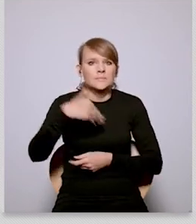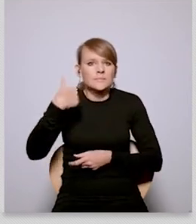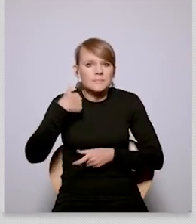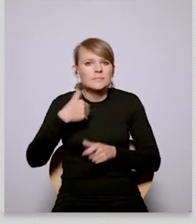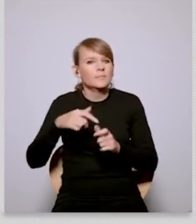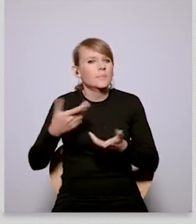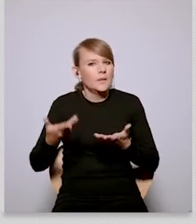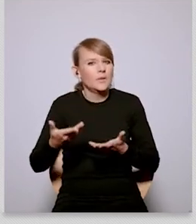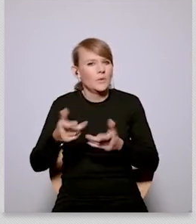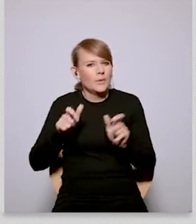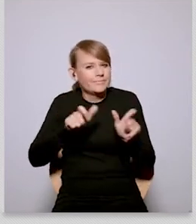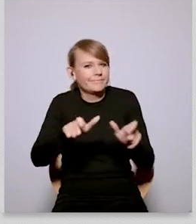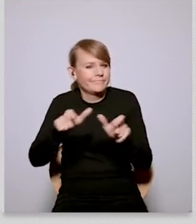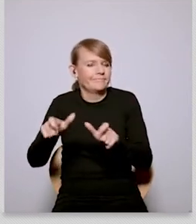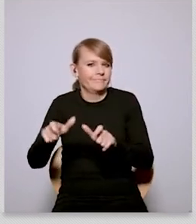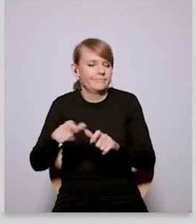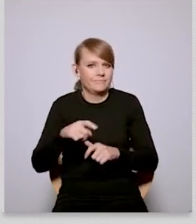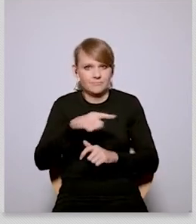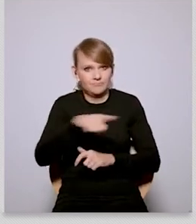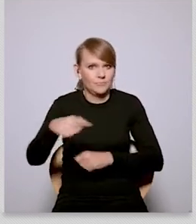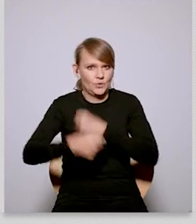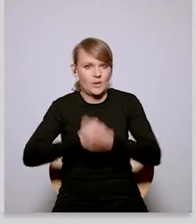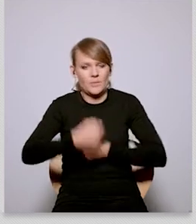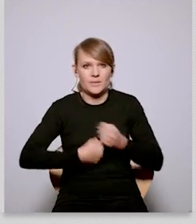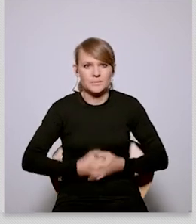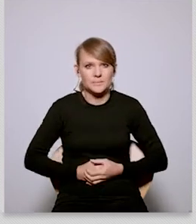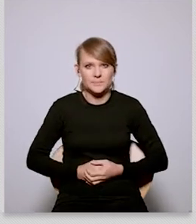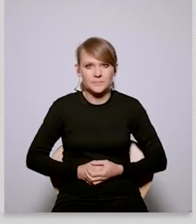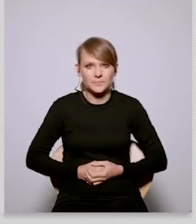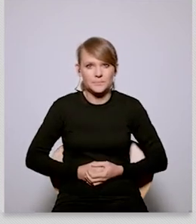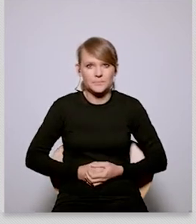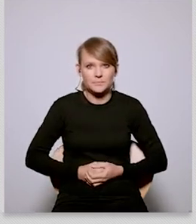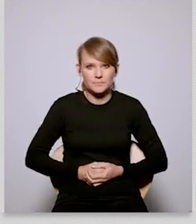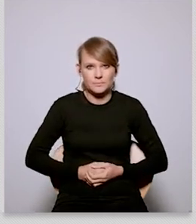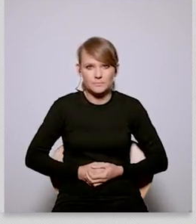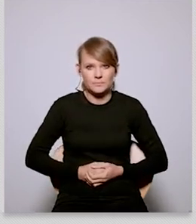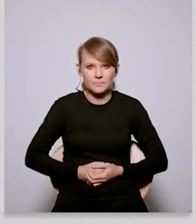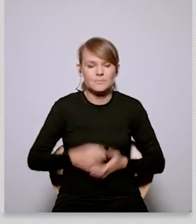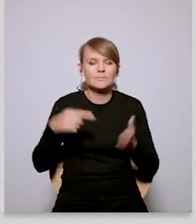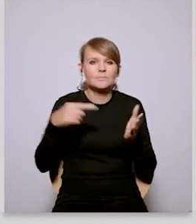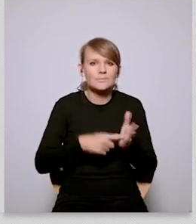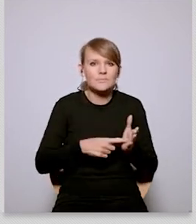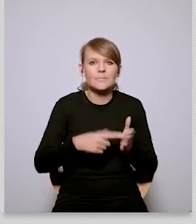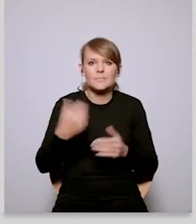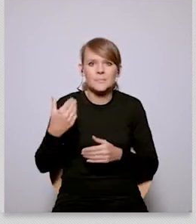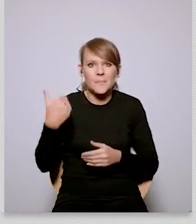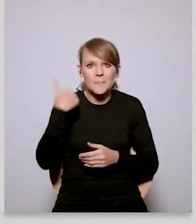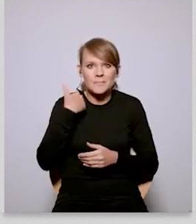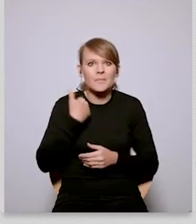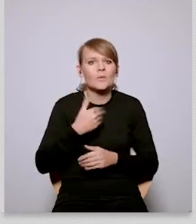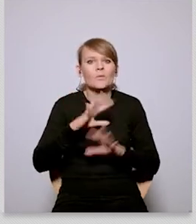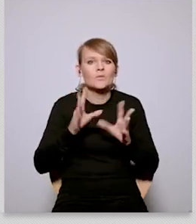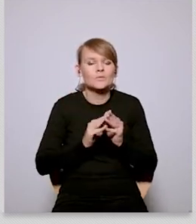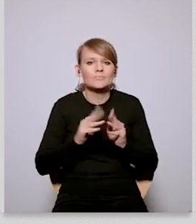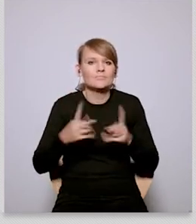from uh our our sort of coalition power um more broadly and um so this is where the kind of the external